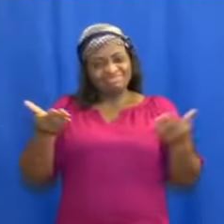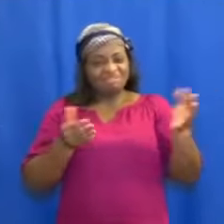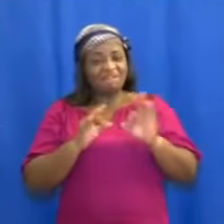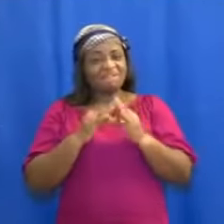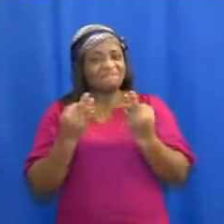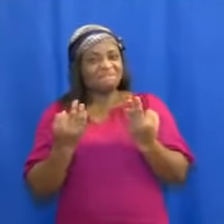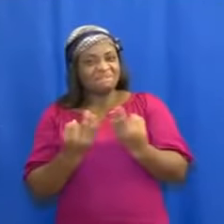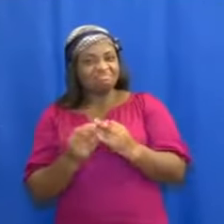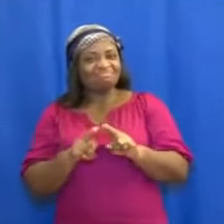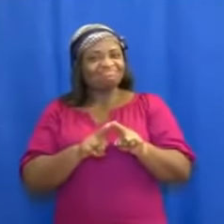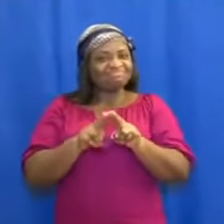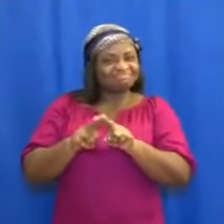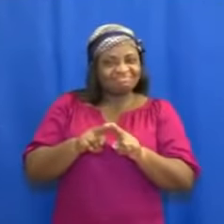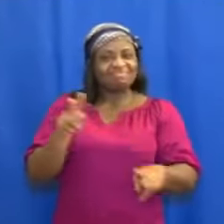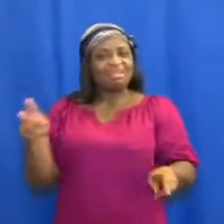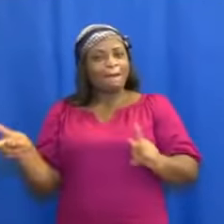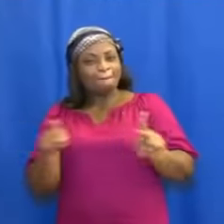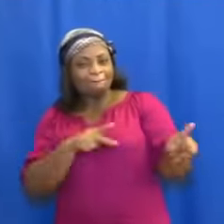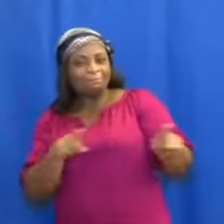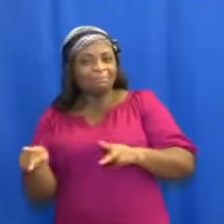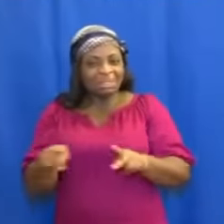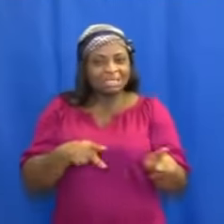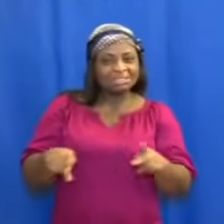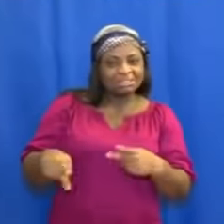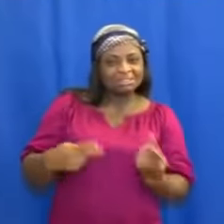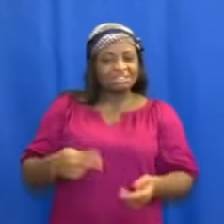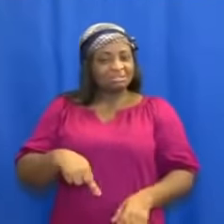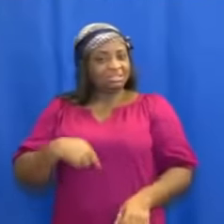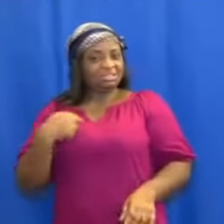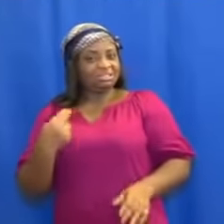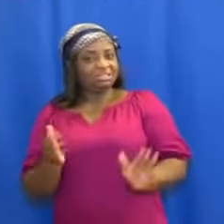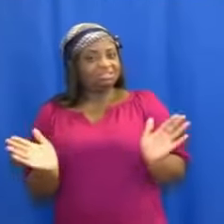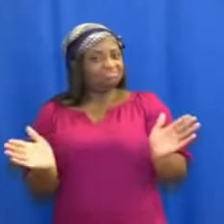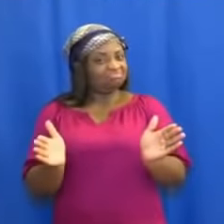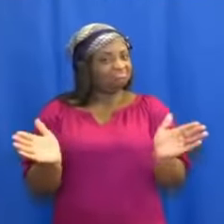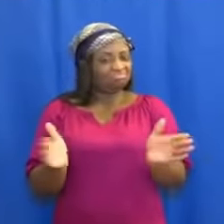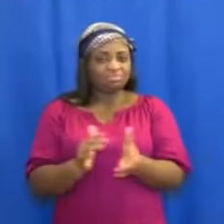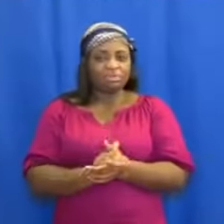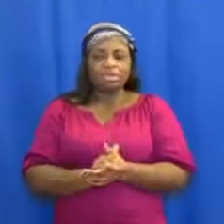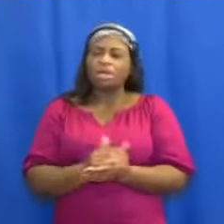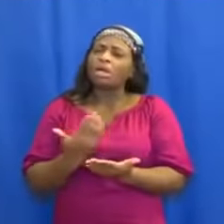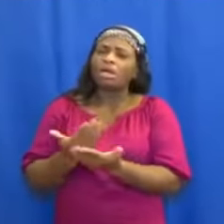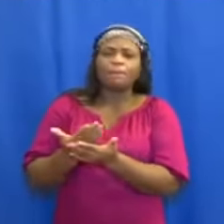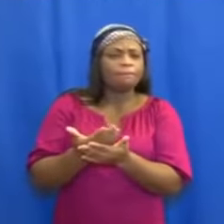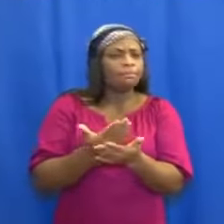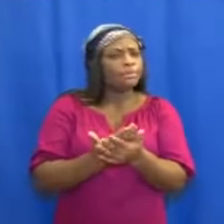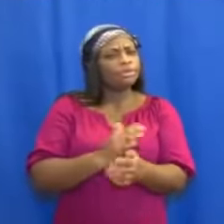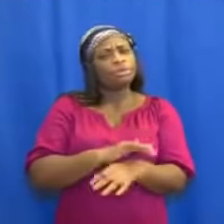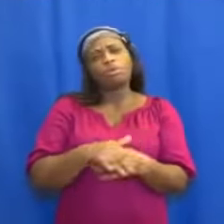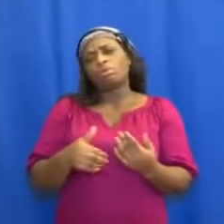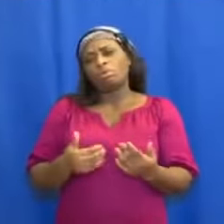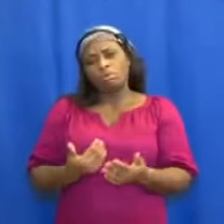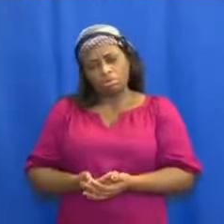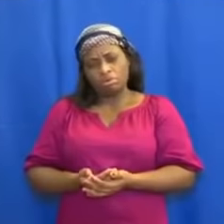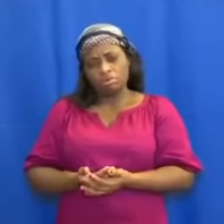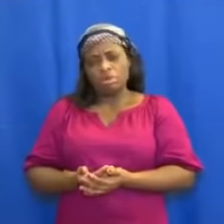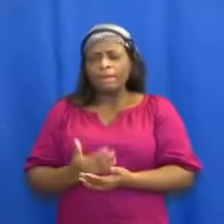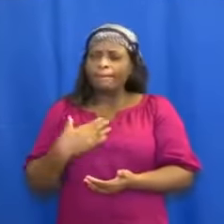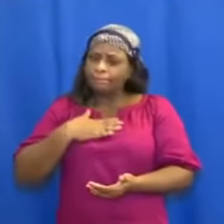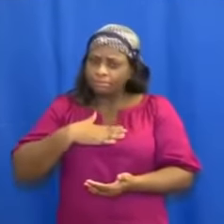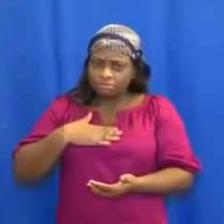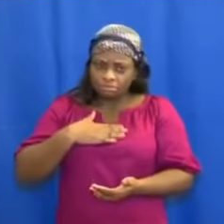parties, and many social and religious gatherings, I urge all of us to err on the side of caution